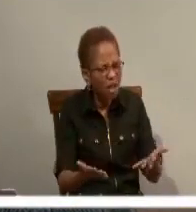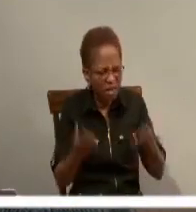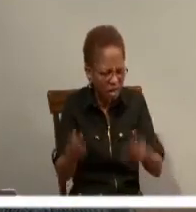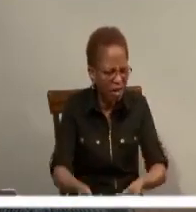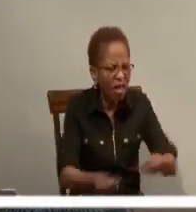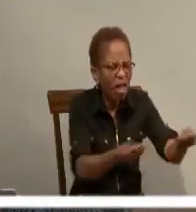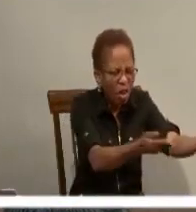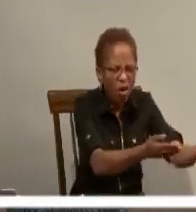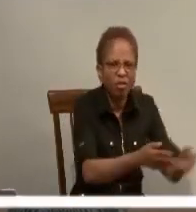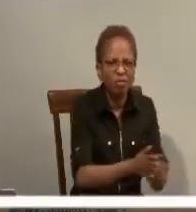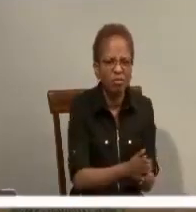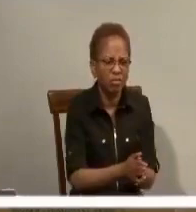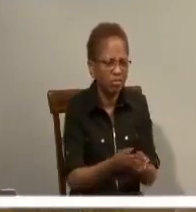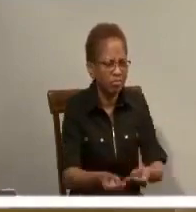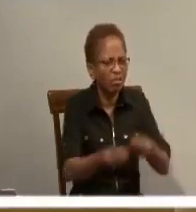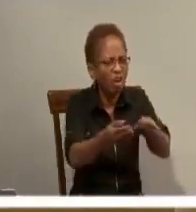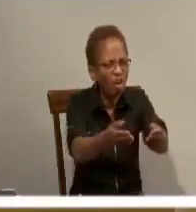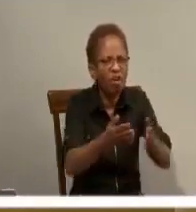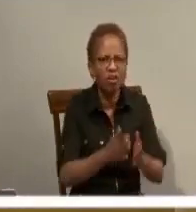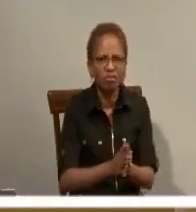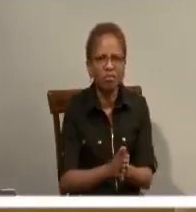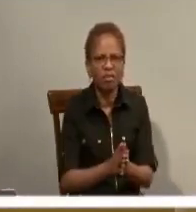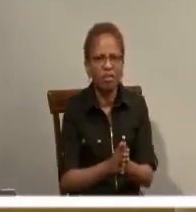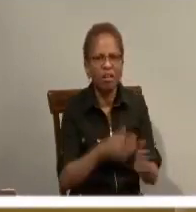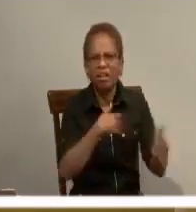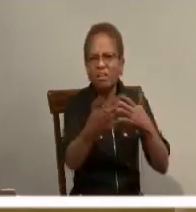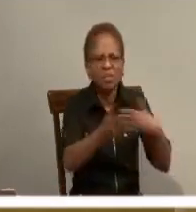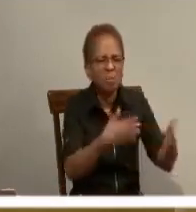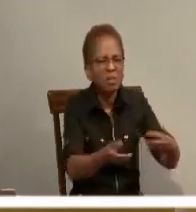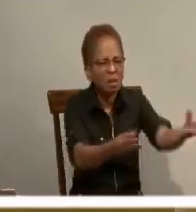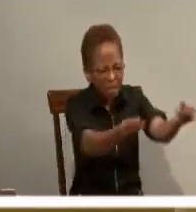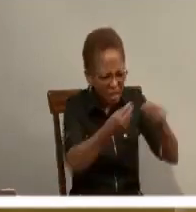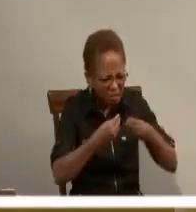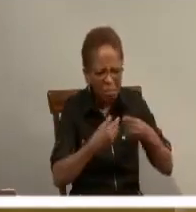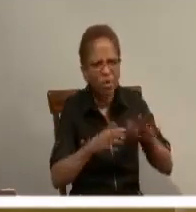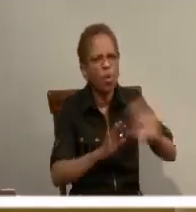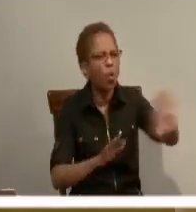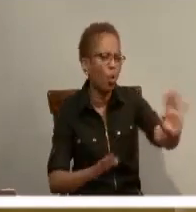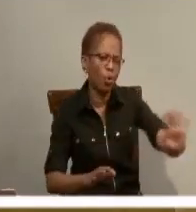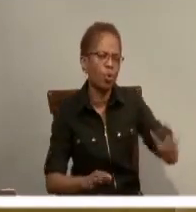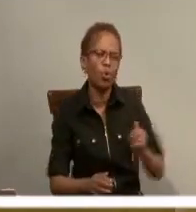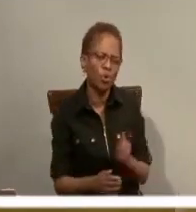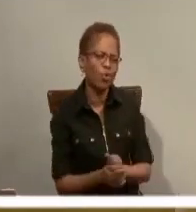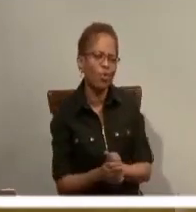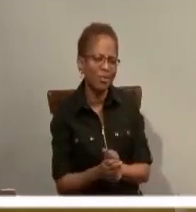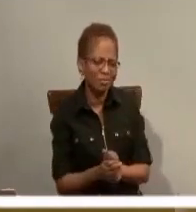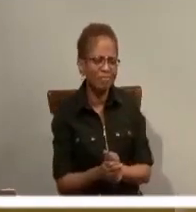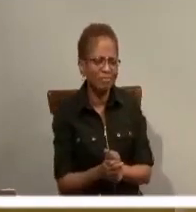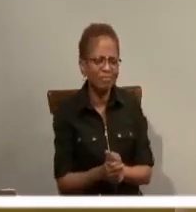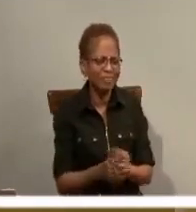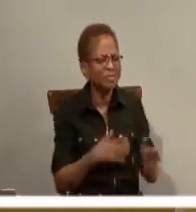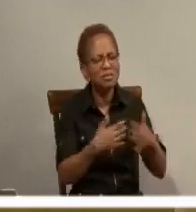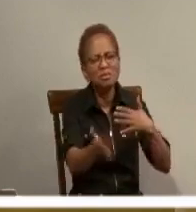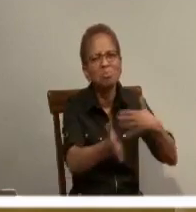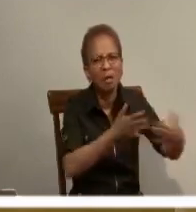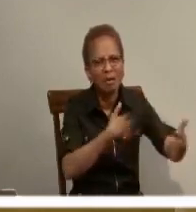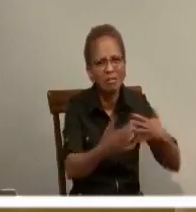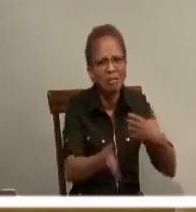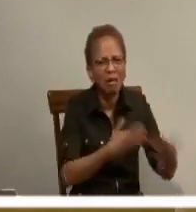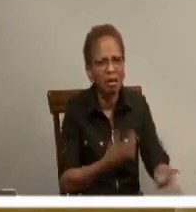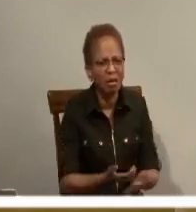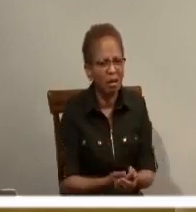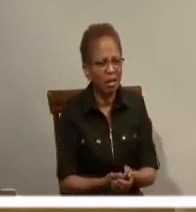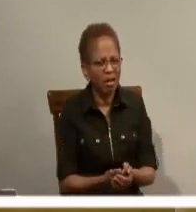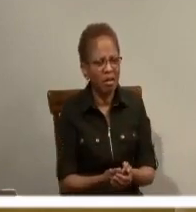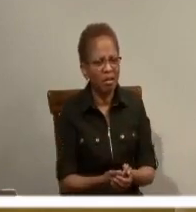your heart and your whole life, especially when they can't give you back. And especially when other people look down upon them and call them by all kinds of